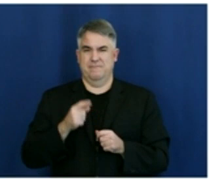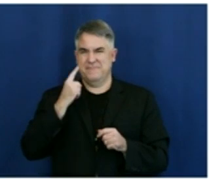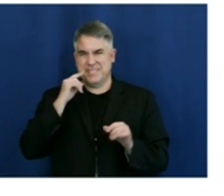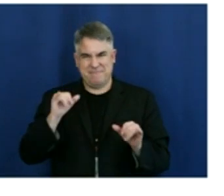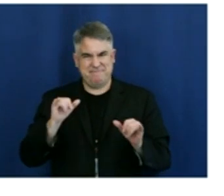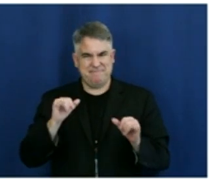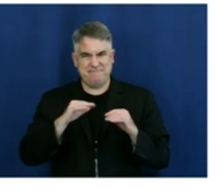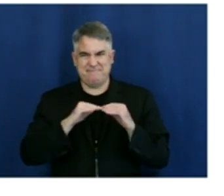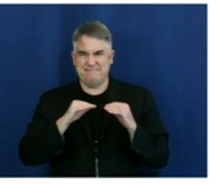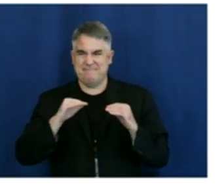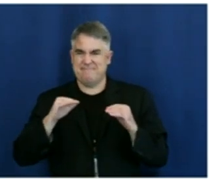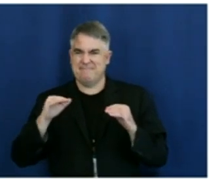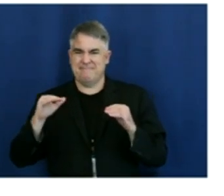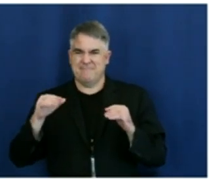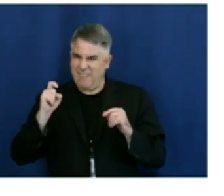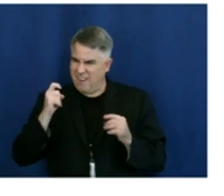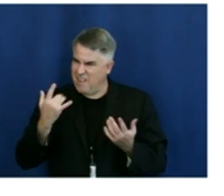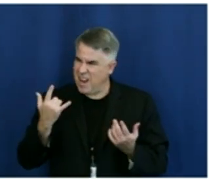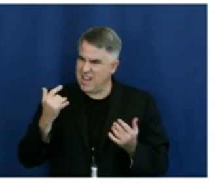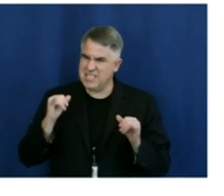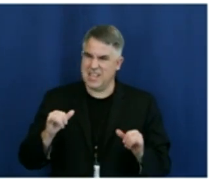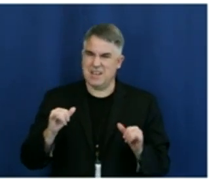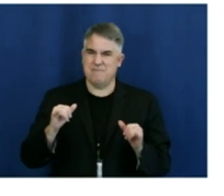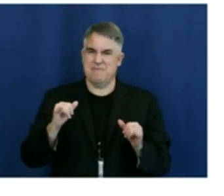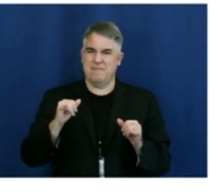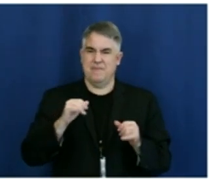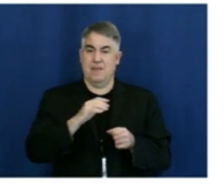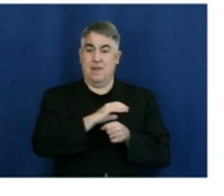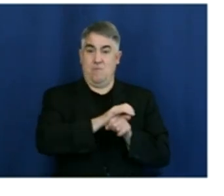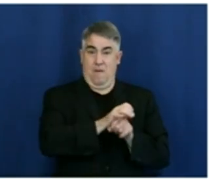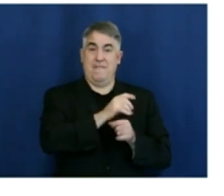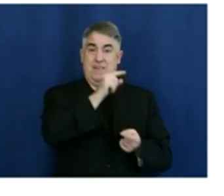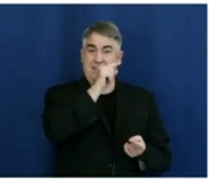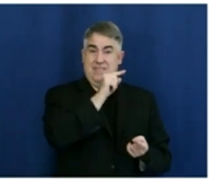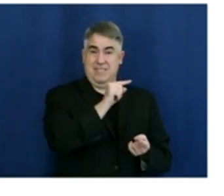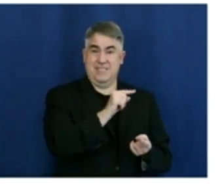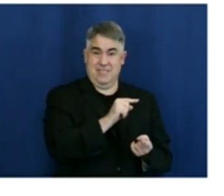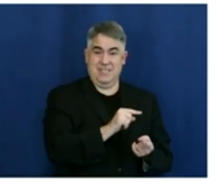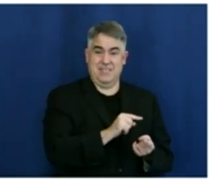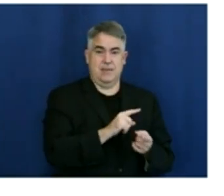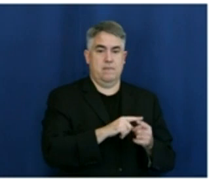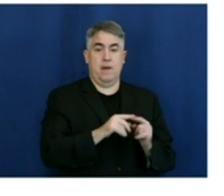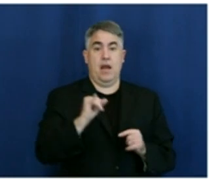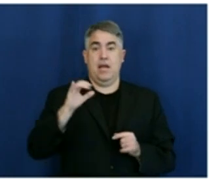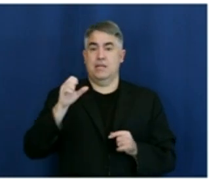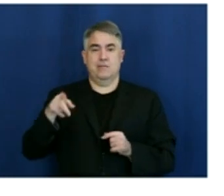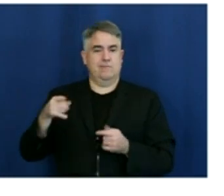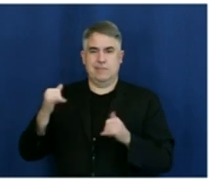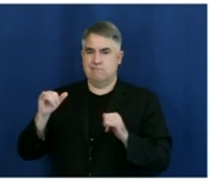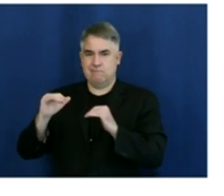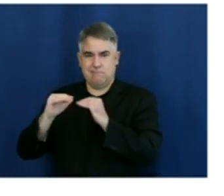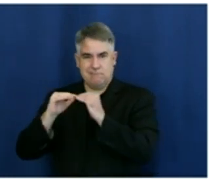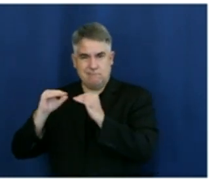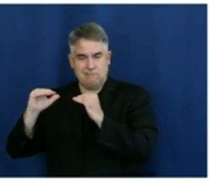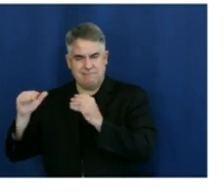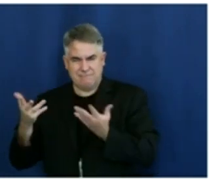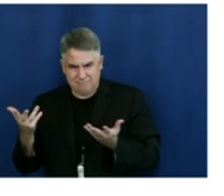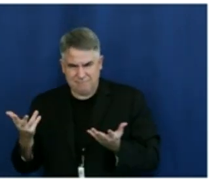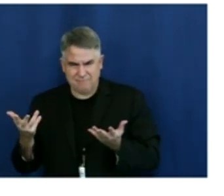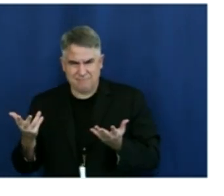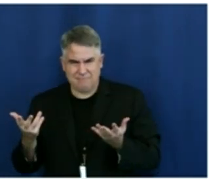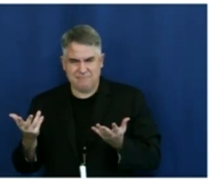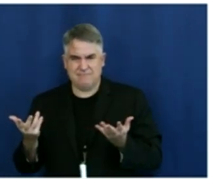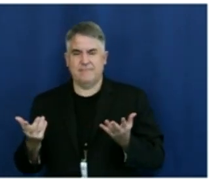cases are coming down. And again, as the the COVID, uh, ICUs took up a greater share of available